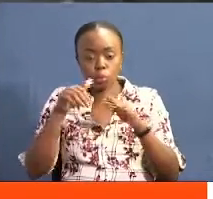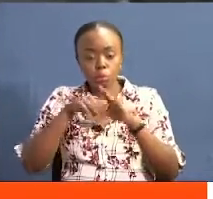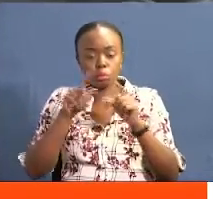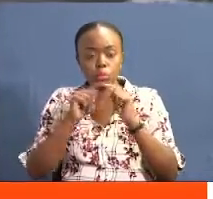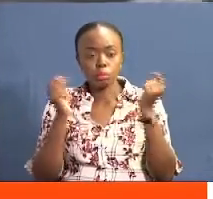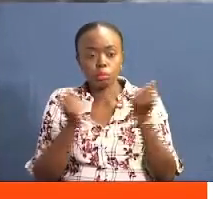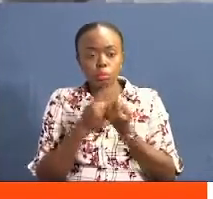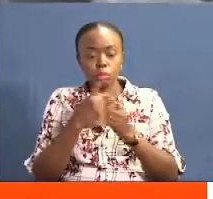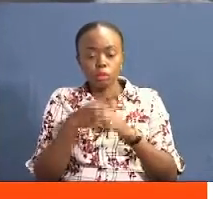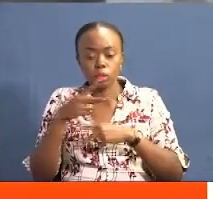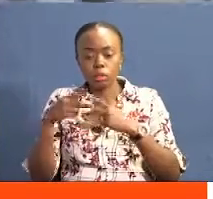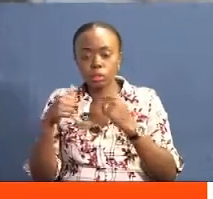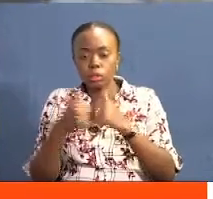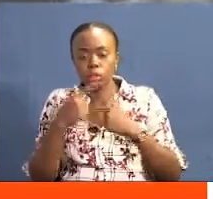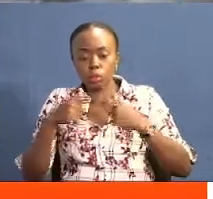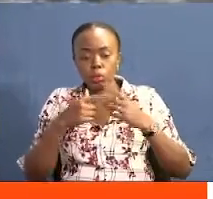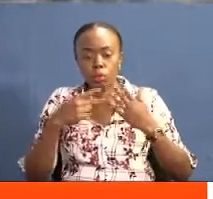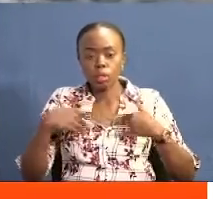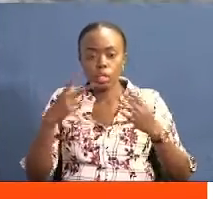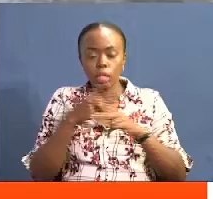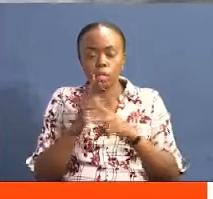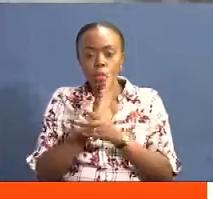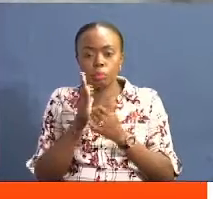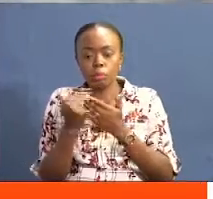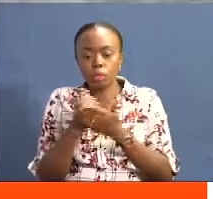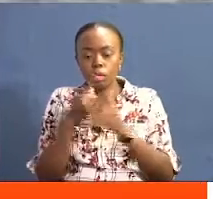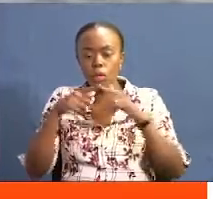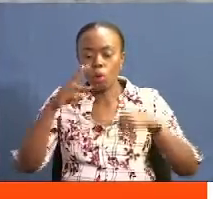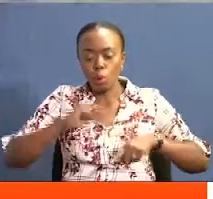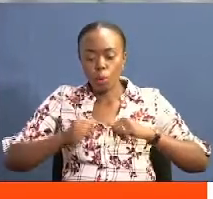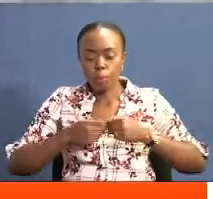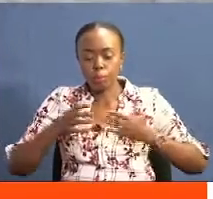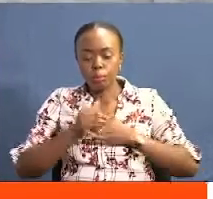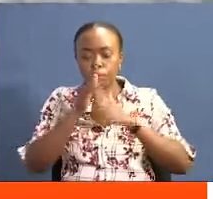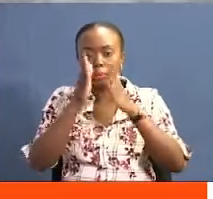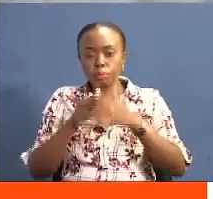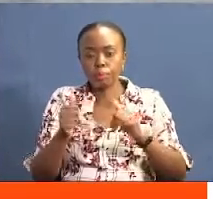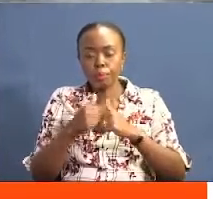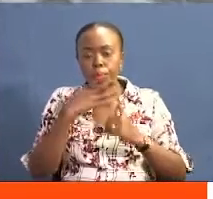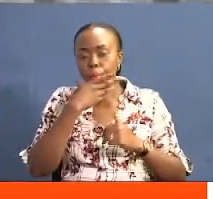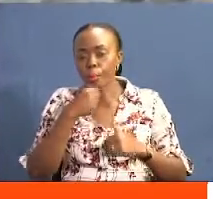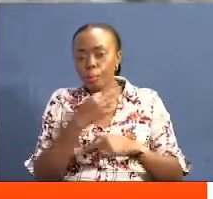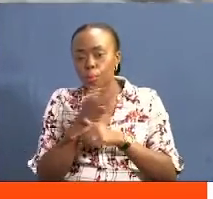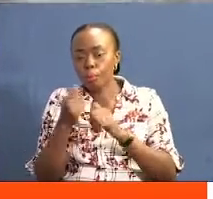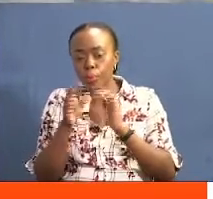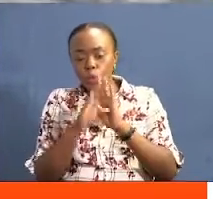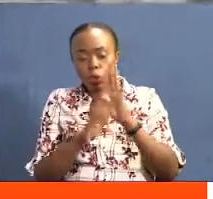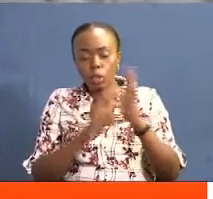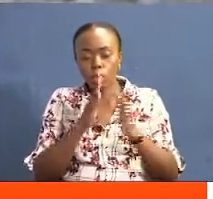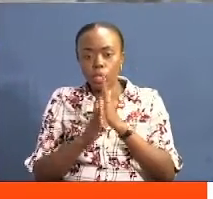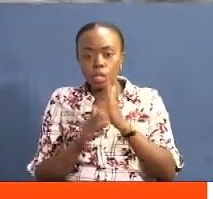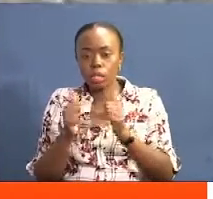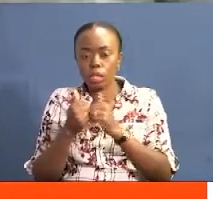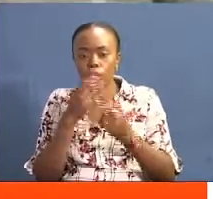profit from a piece of the swamp while preserving some acreage for wildlife. Led by Walter Tieno, chairman of the Swamp Community Organization,